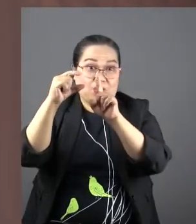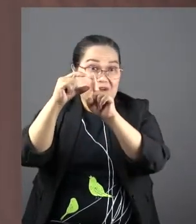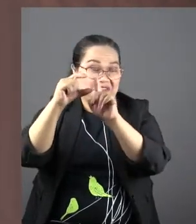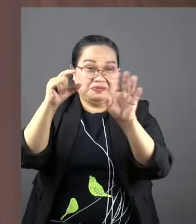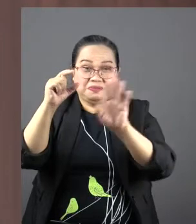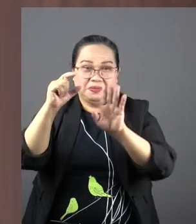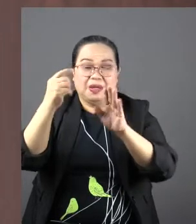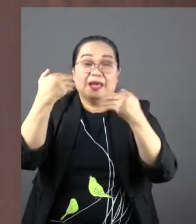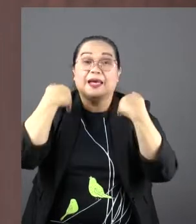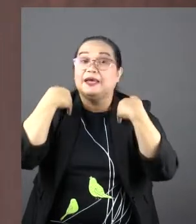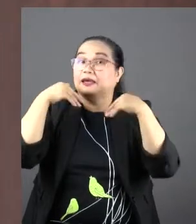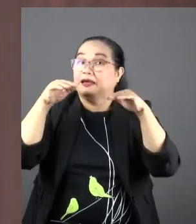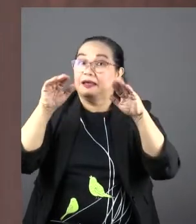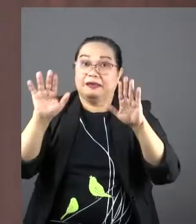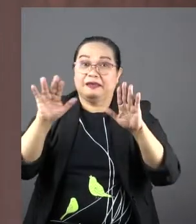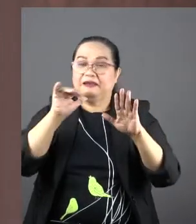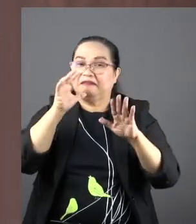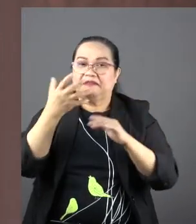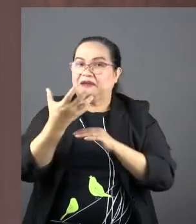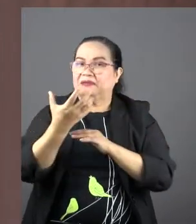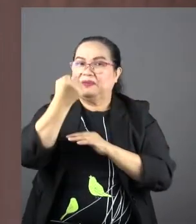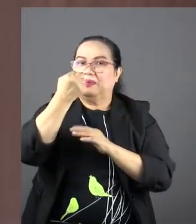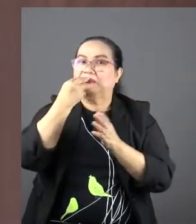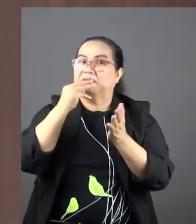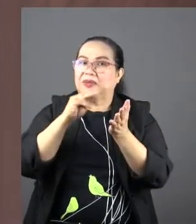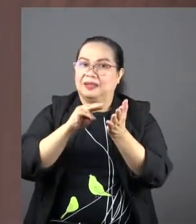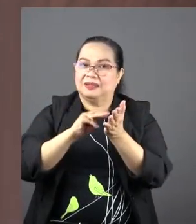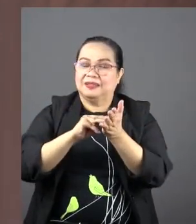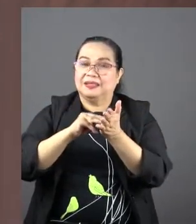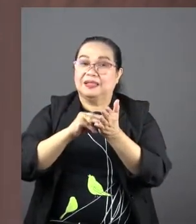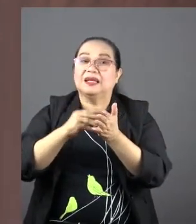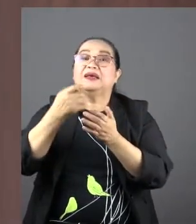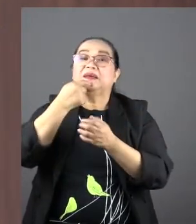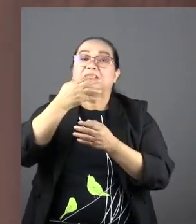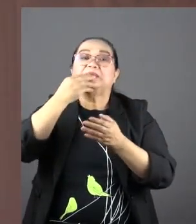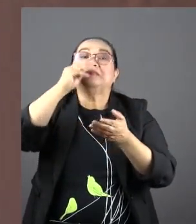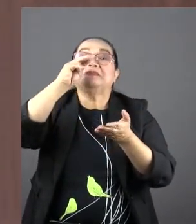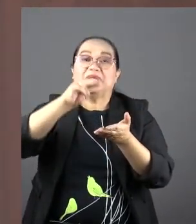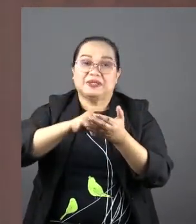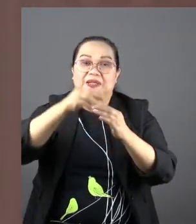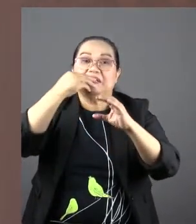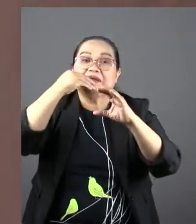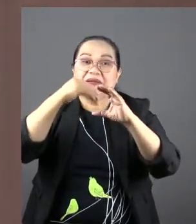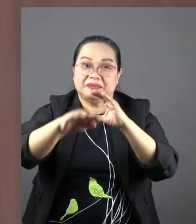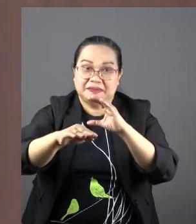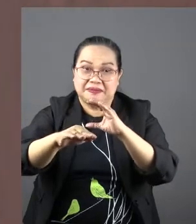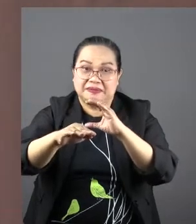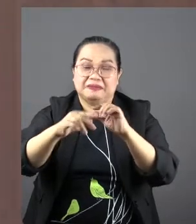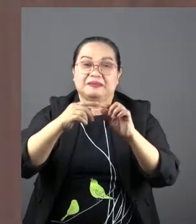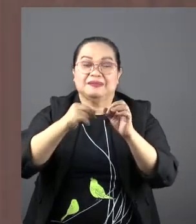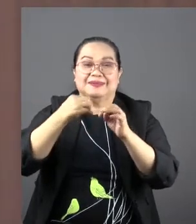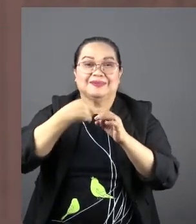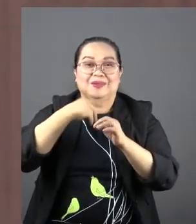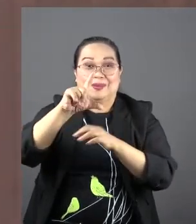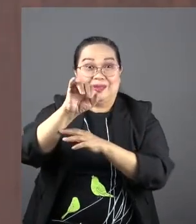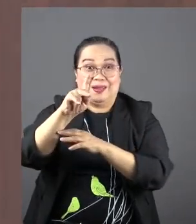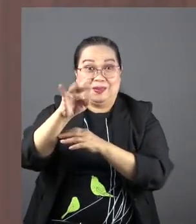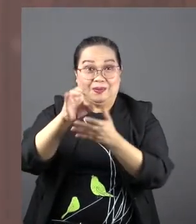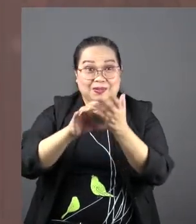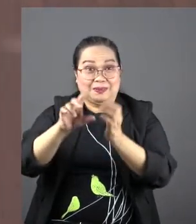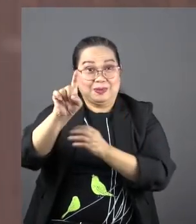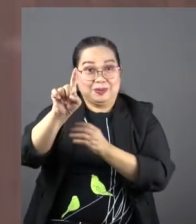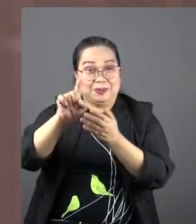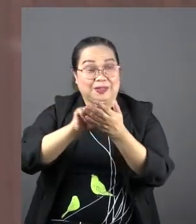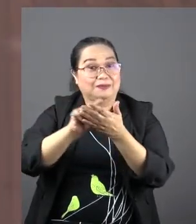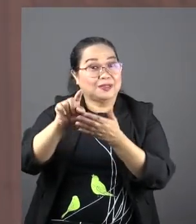An angel does not compose messages. He just relays them. So when we look at Luke chapter 1, verses 26 to 38,